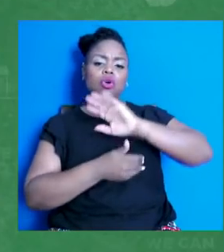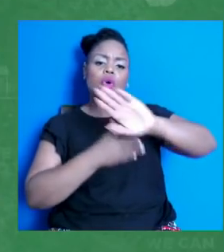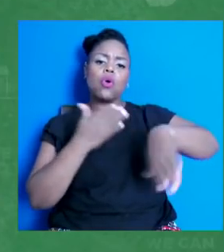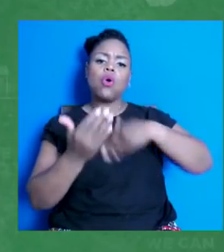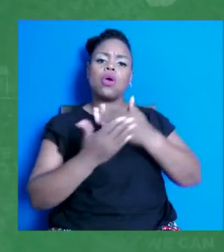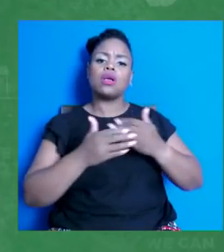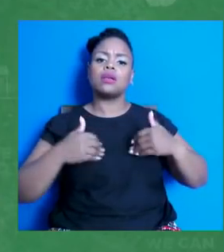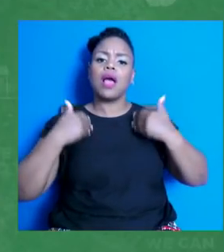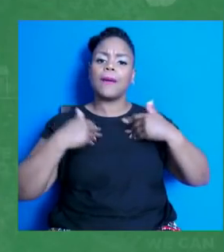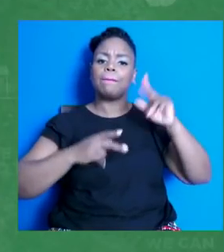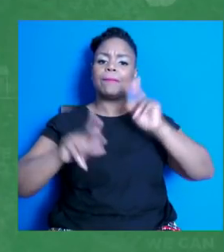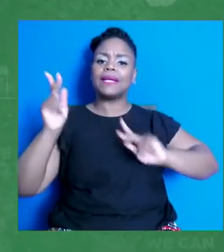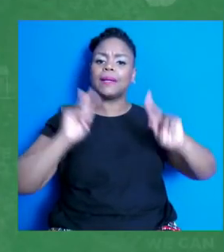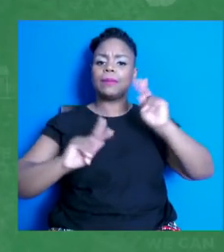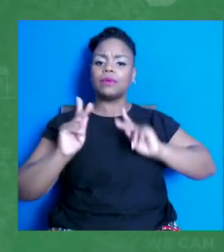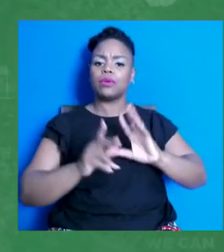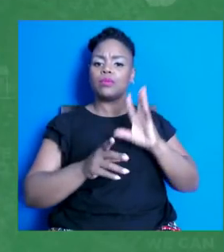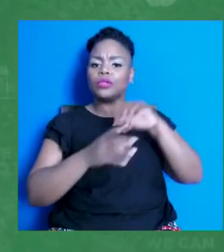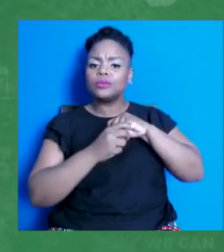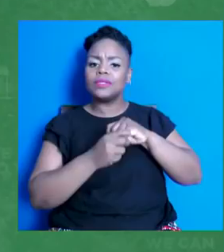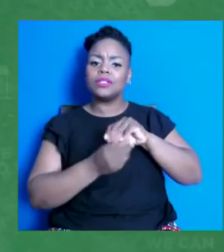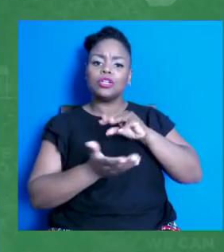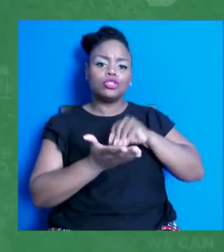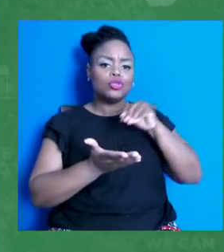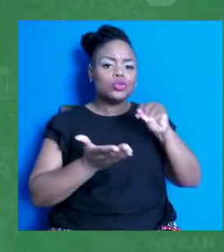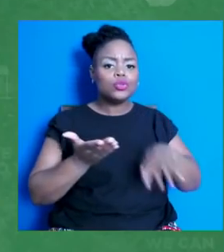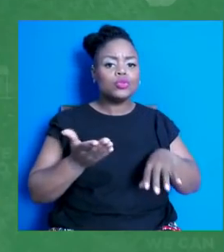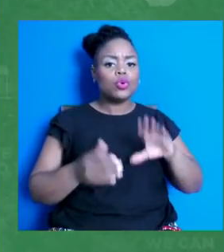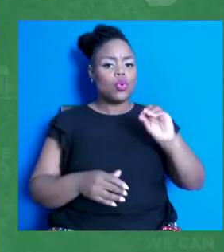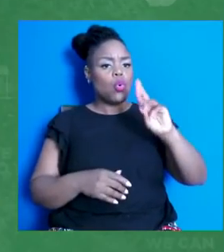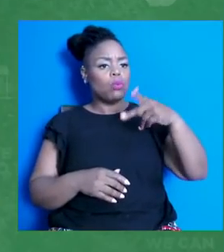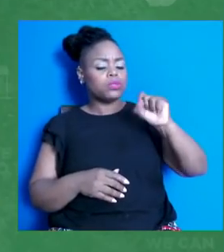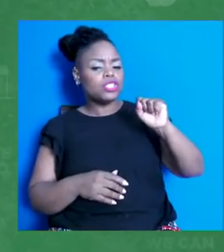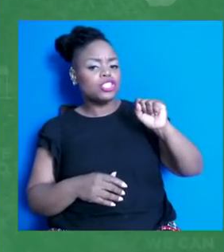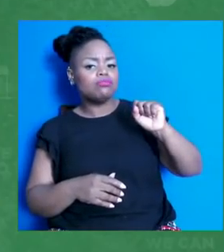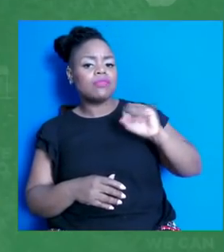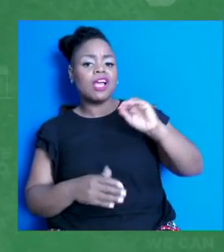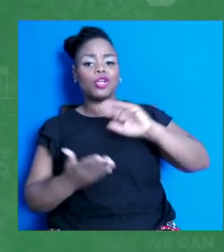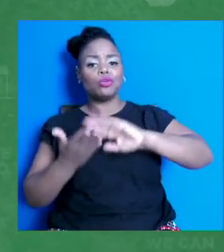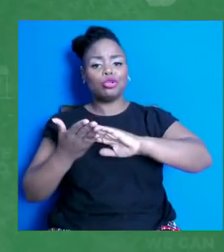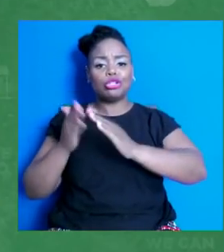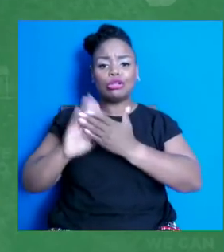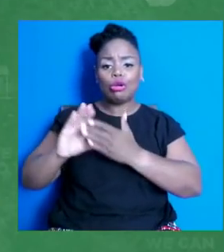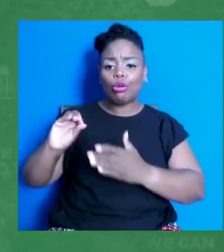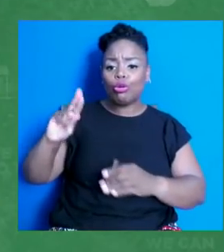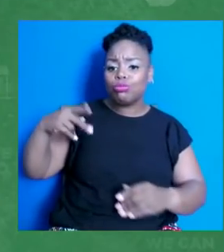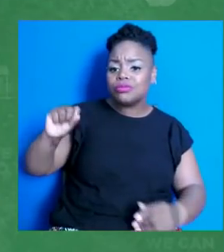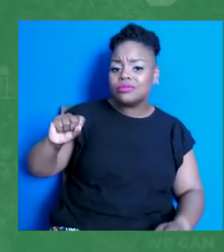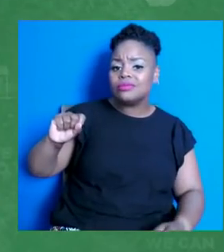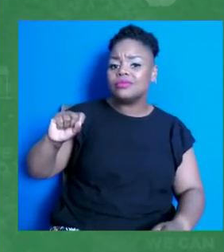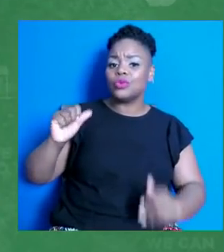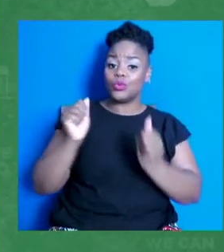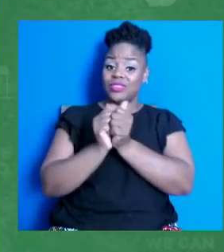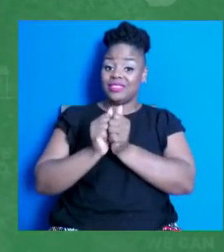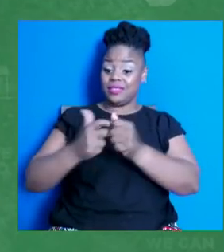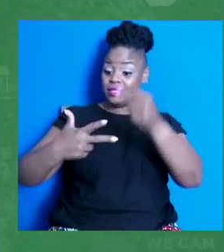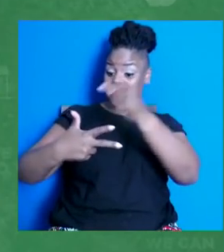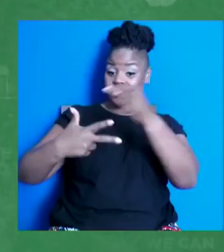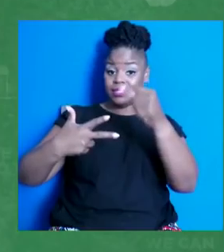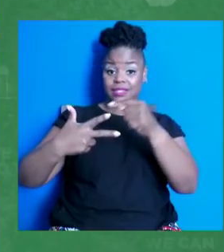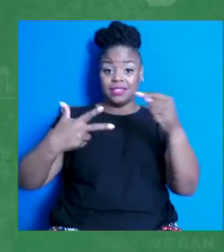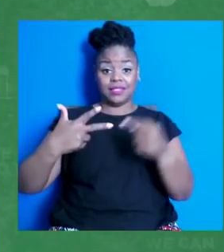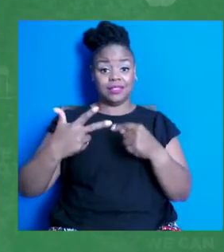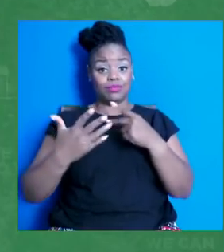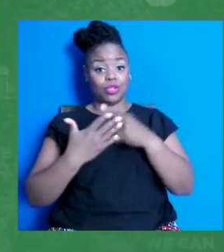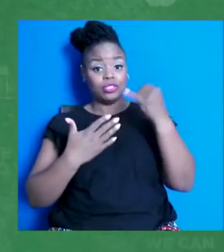corps and the COVID community community corps. Through these initiatives and beyond, the White House, the U.S. Department